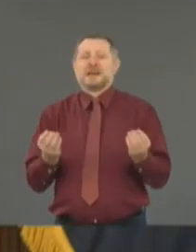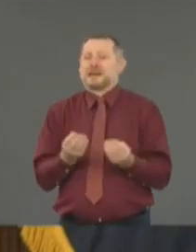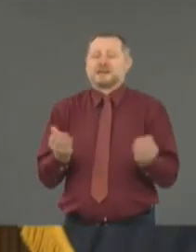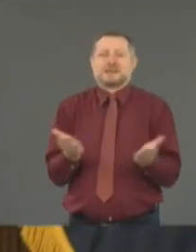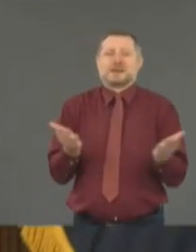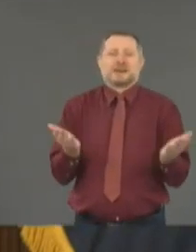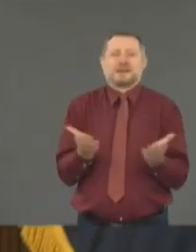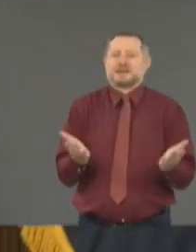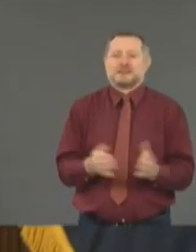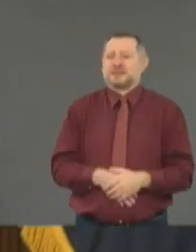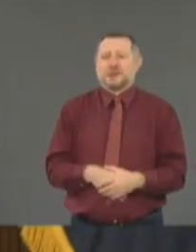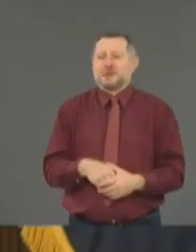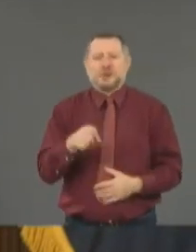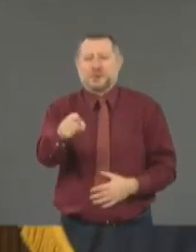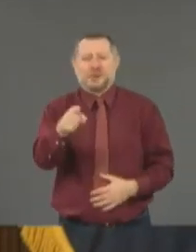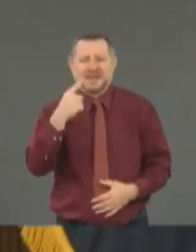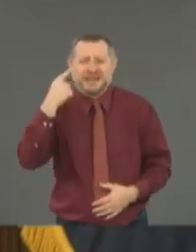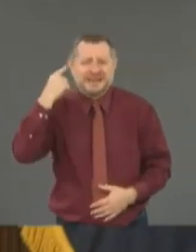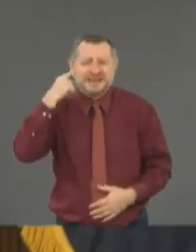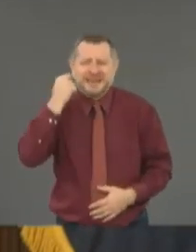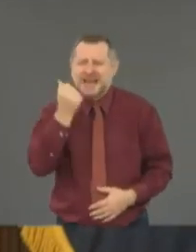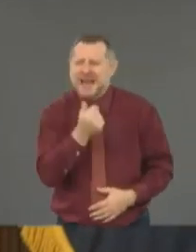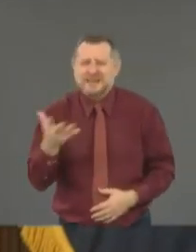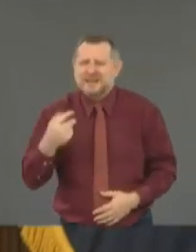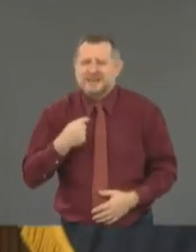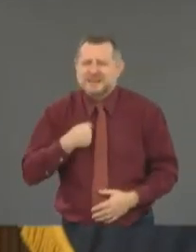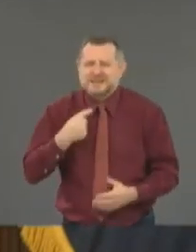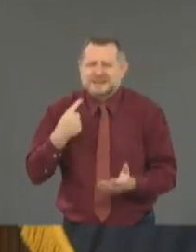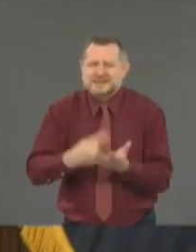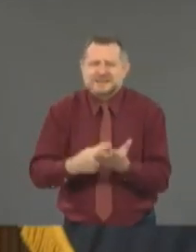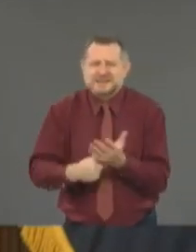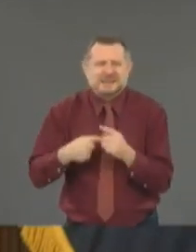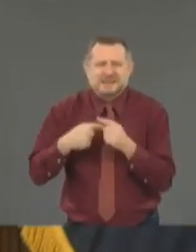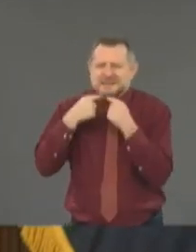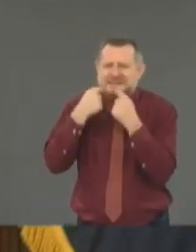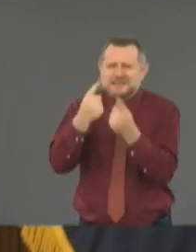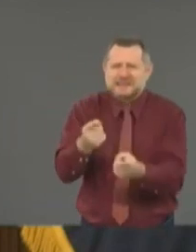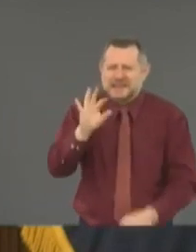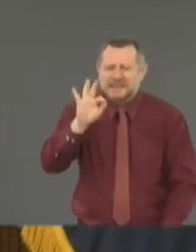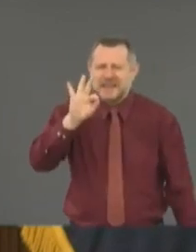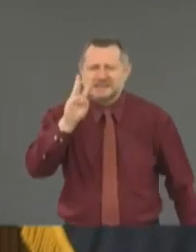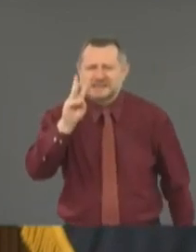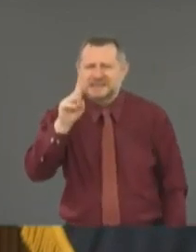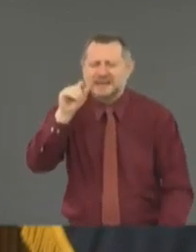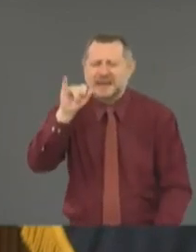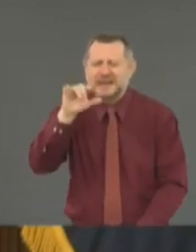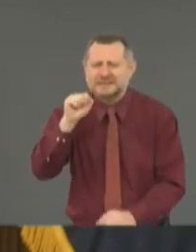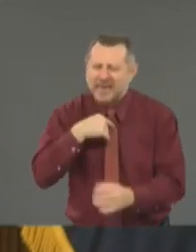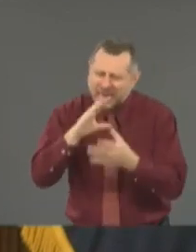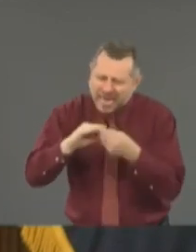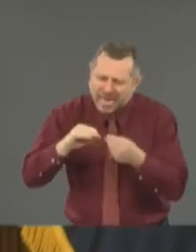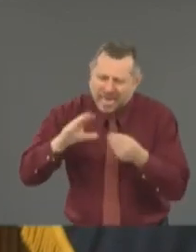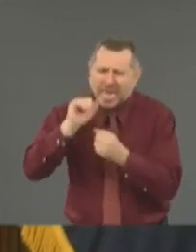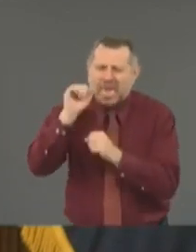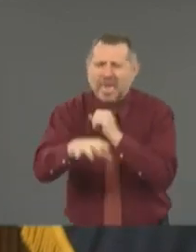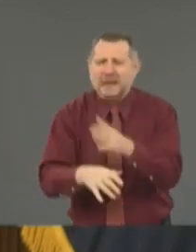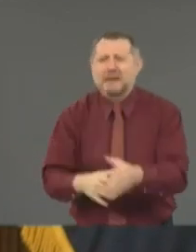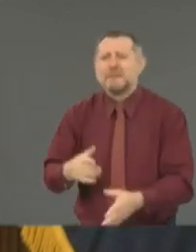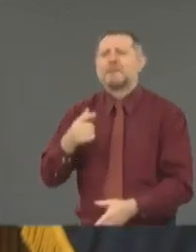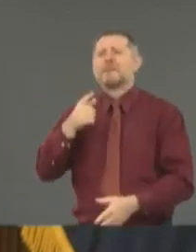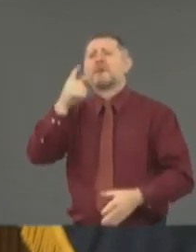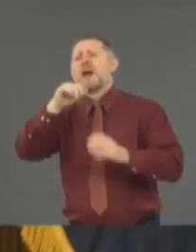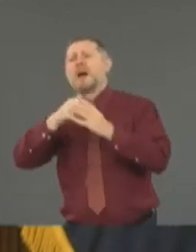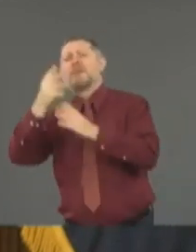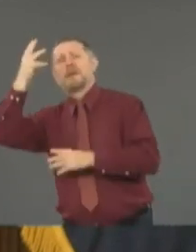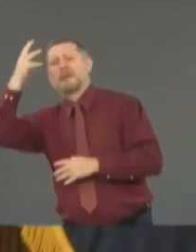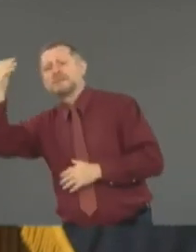that we've been talking about for the past 96 days? Yeah, but how do you just, why open patio and not Look, I don't want to be, I